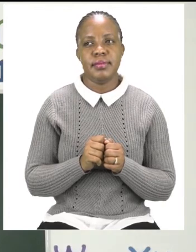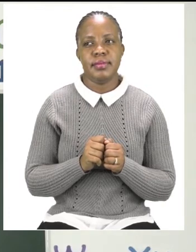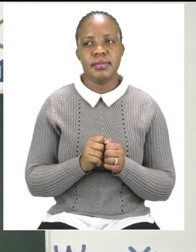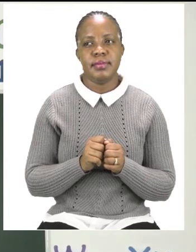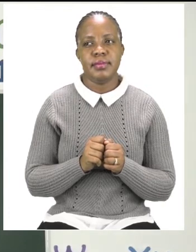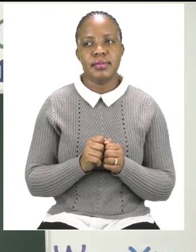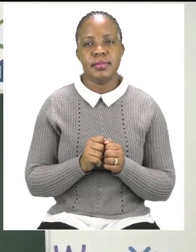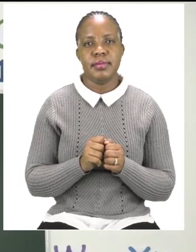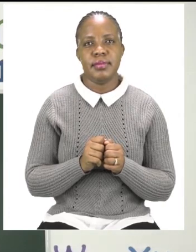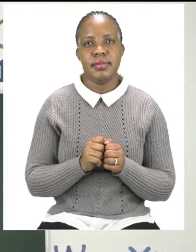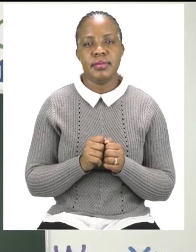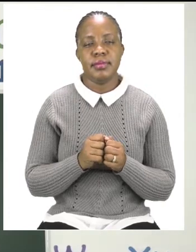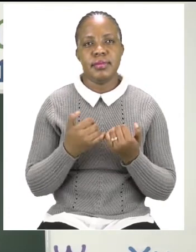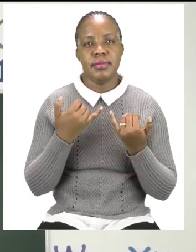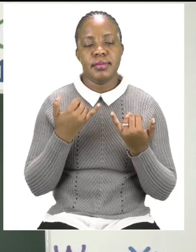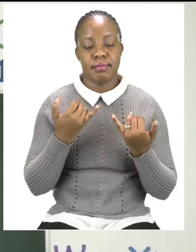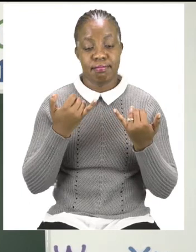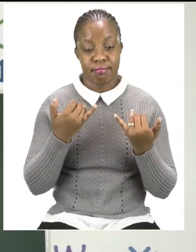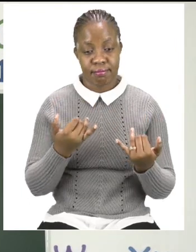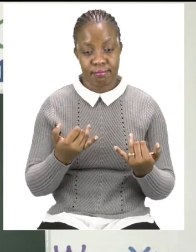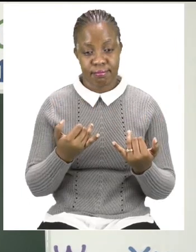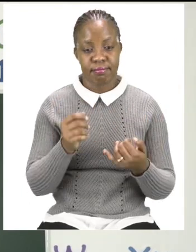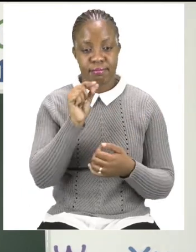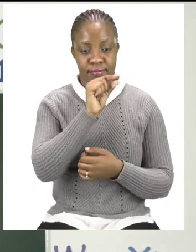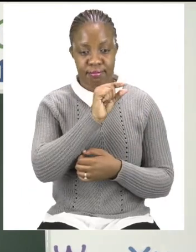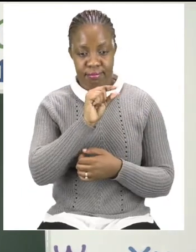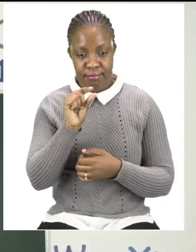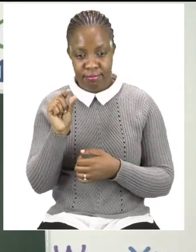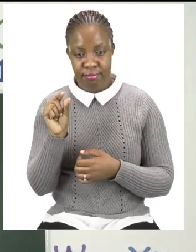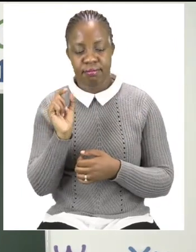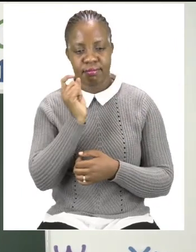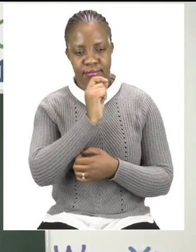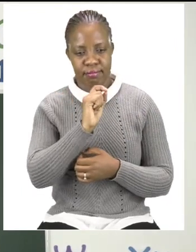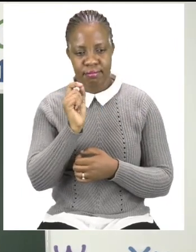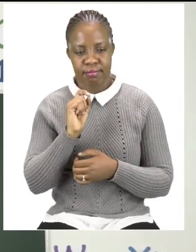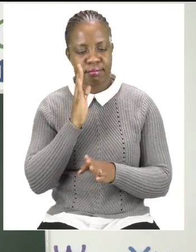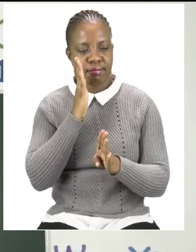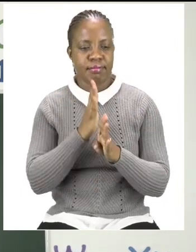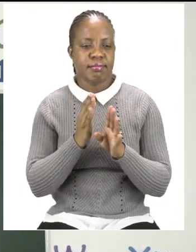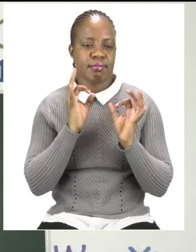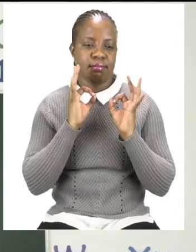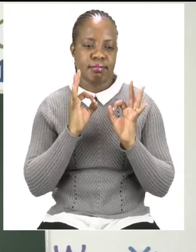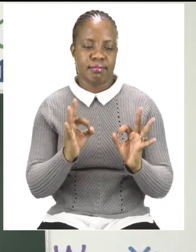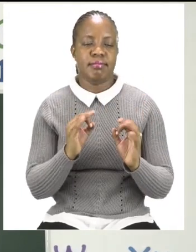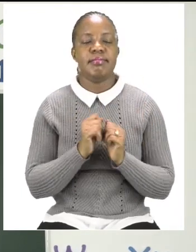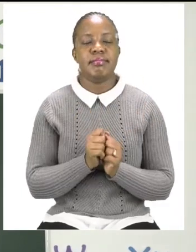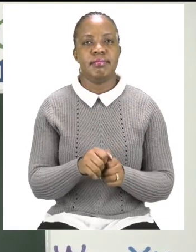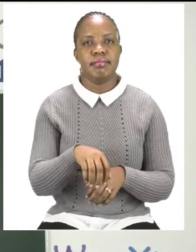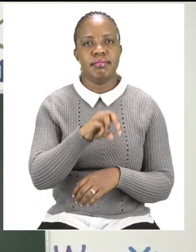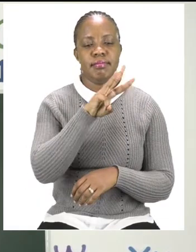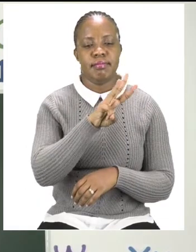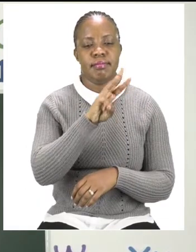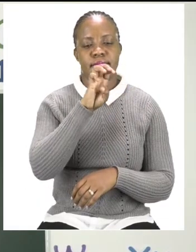Now, we have our word web. And remember, you can always check by sounding it. W.